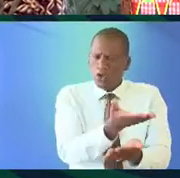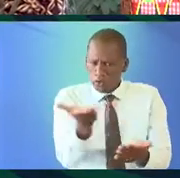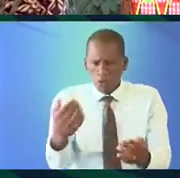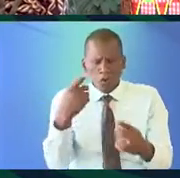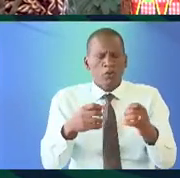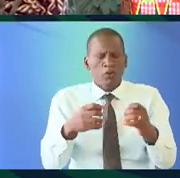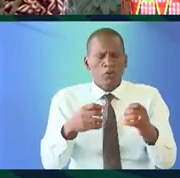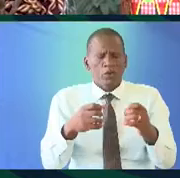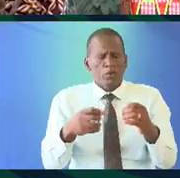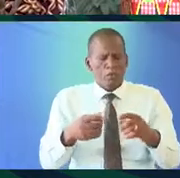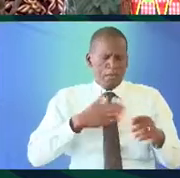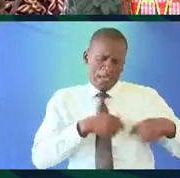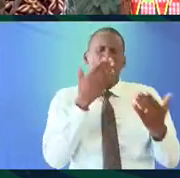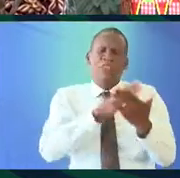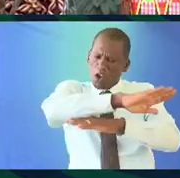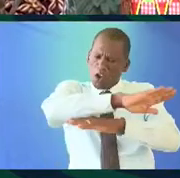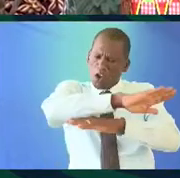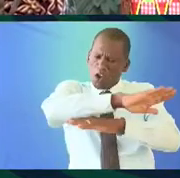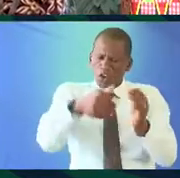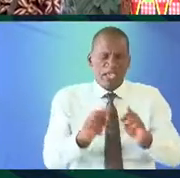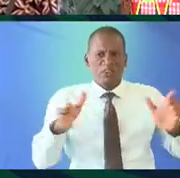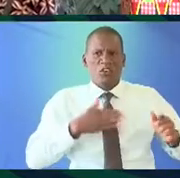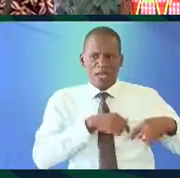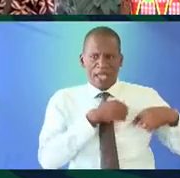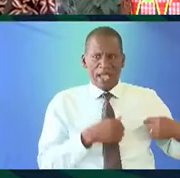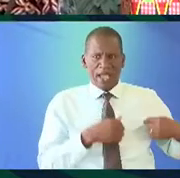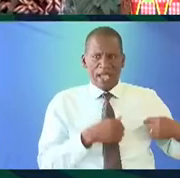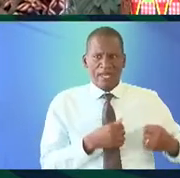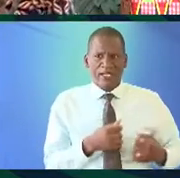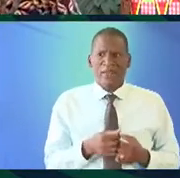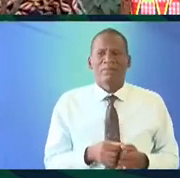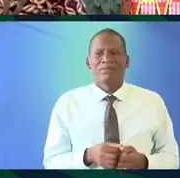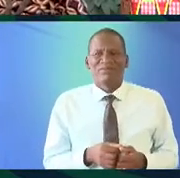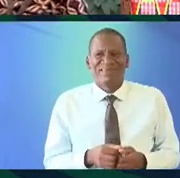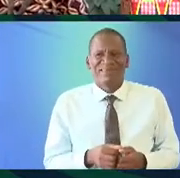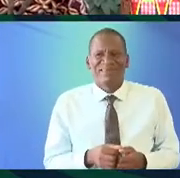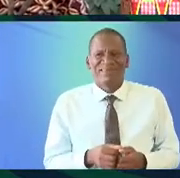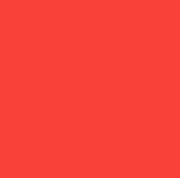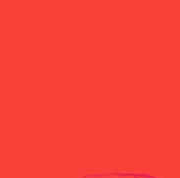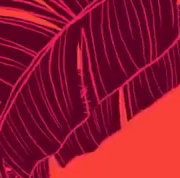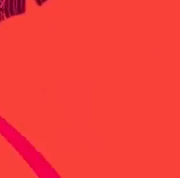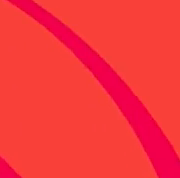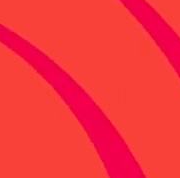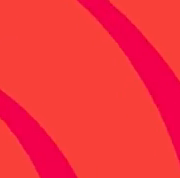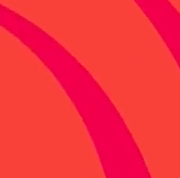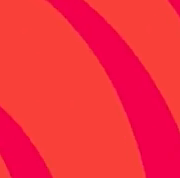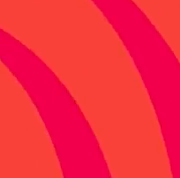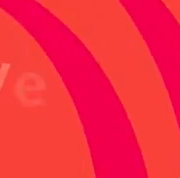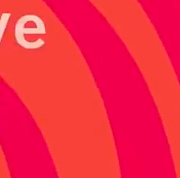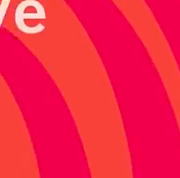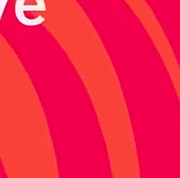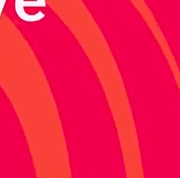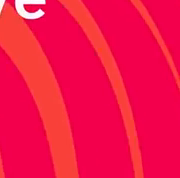you from the very bottom of my heart in the language of my heart cha pchenyi nandihi asante ni sana sana cha pchenyi nandihi cha